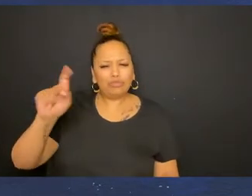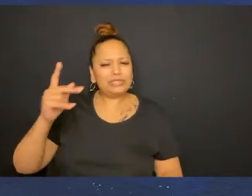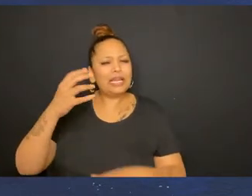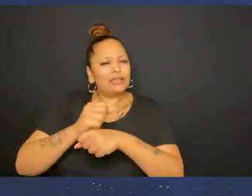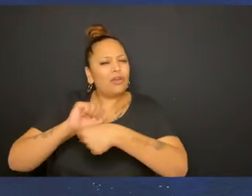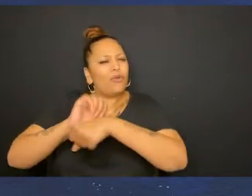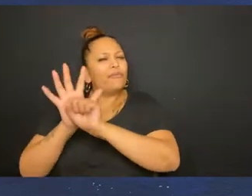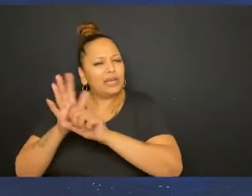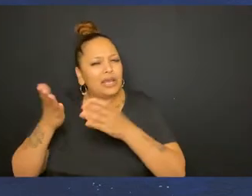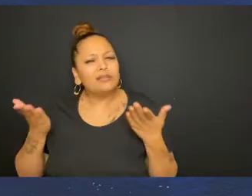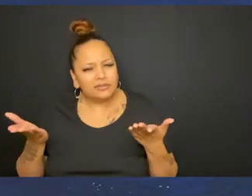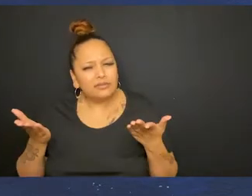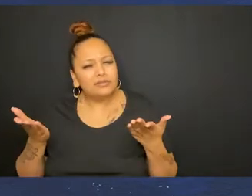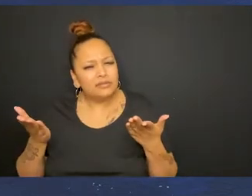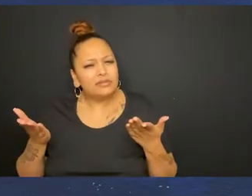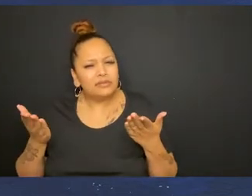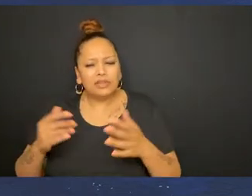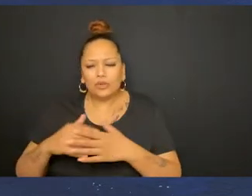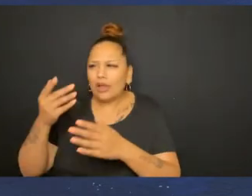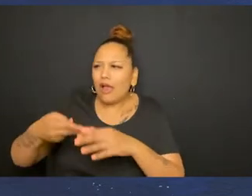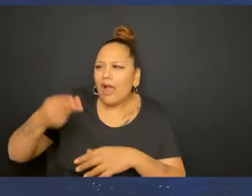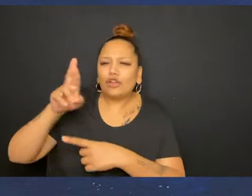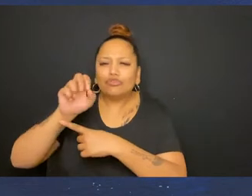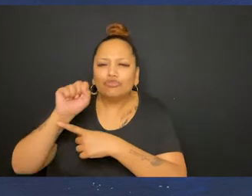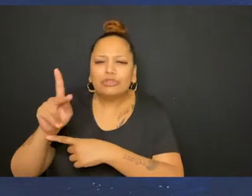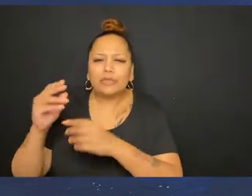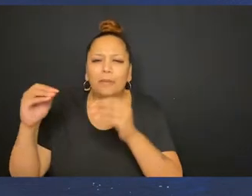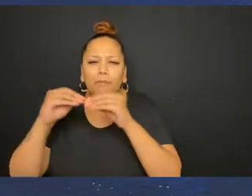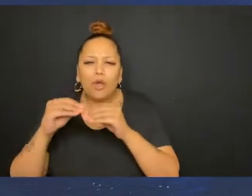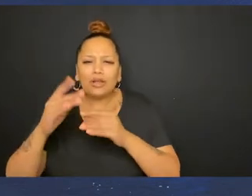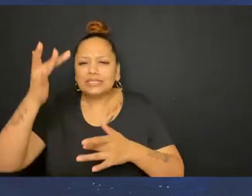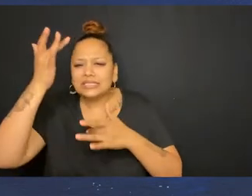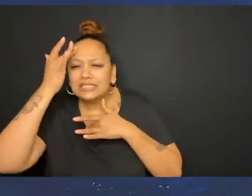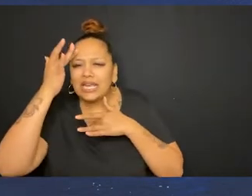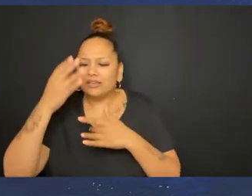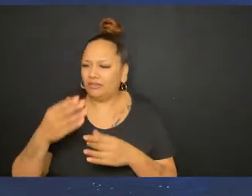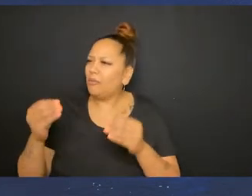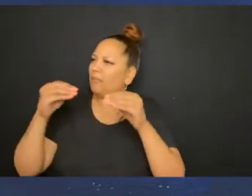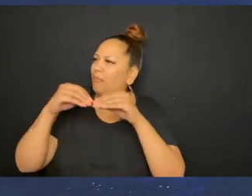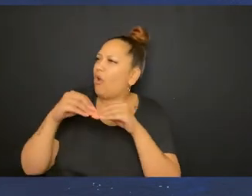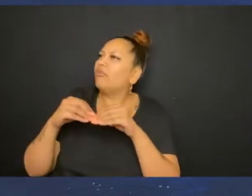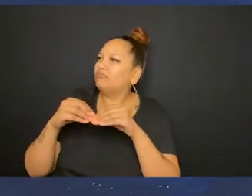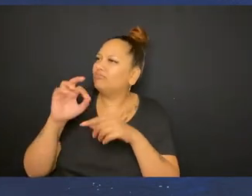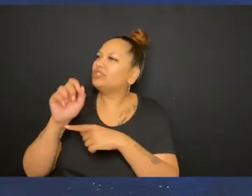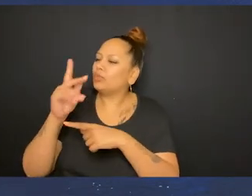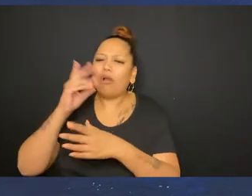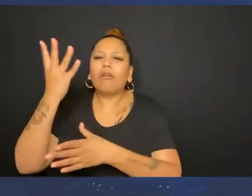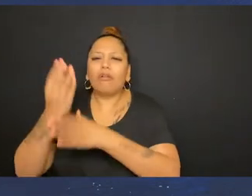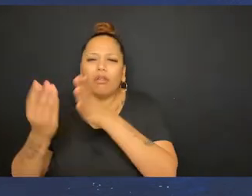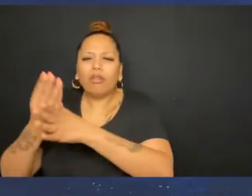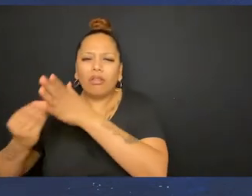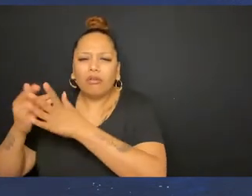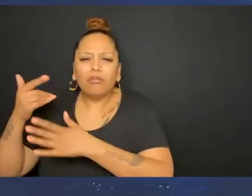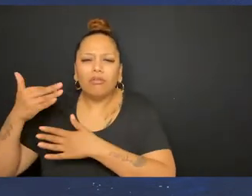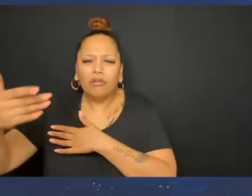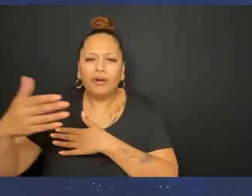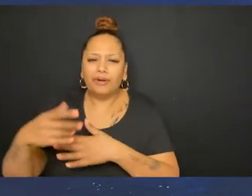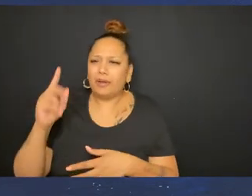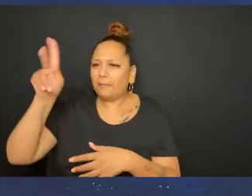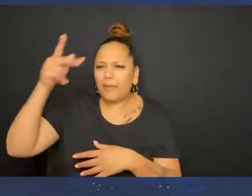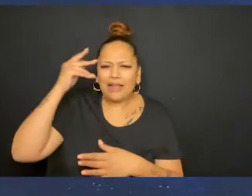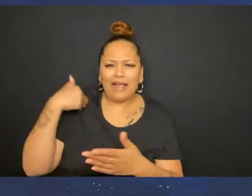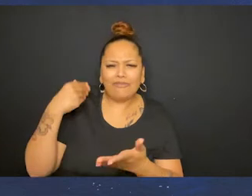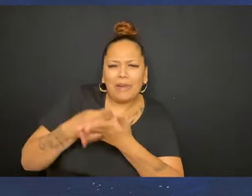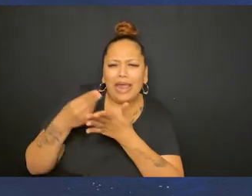people Because they are at more risk of getting COVID They're at more risk of getting more sick They're at more risk of